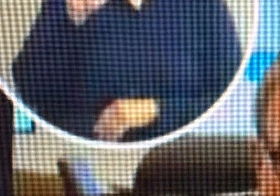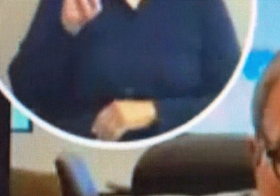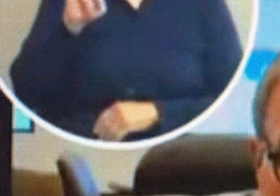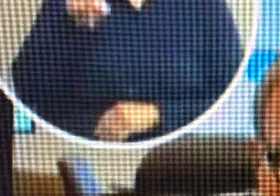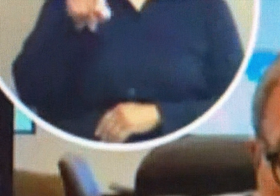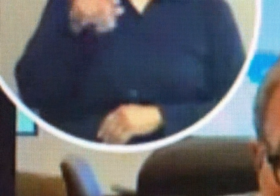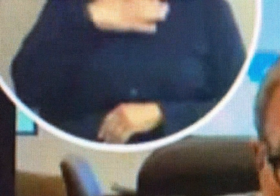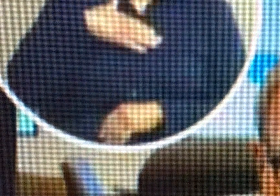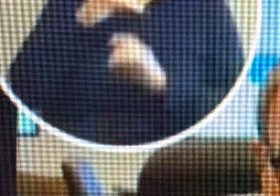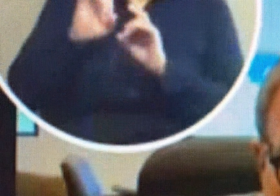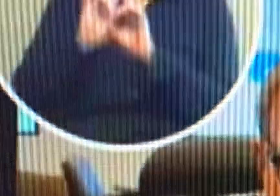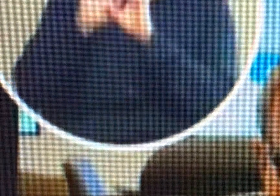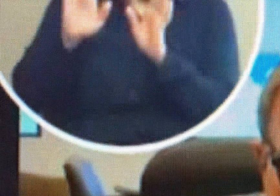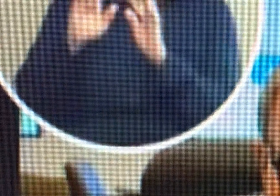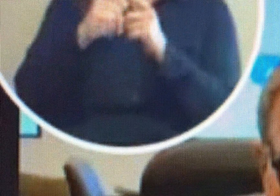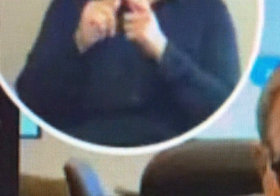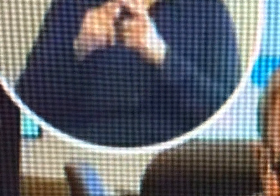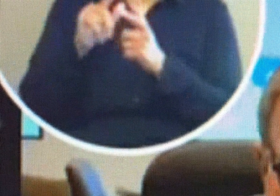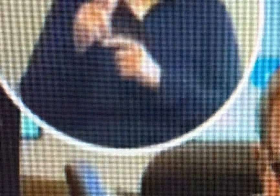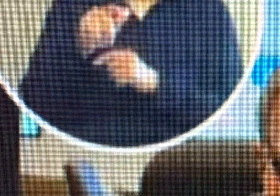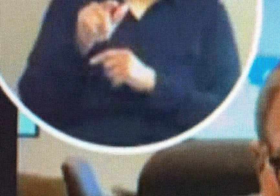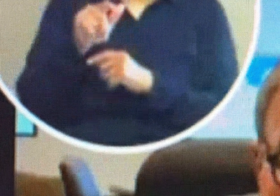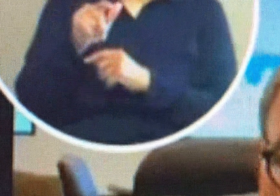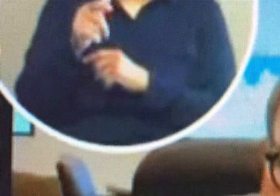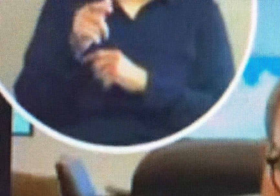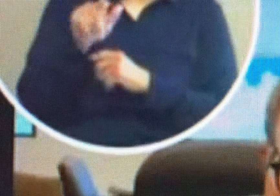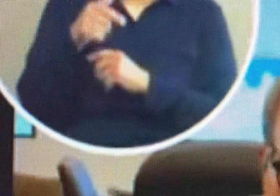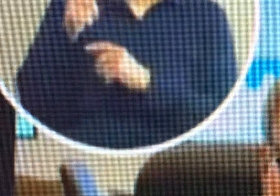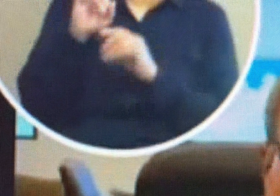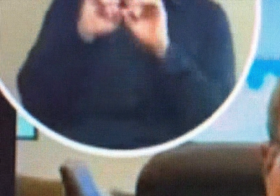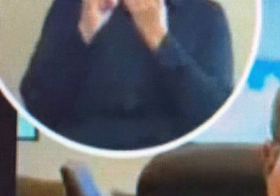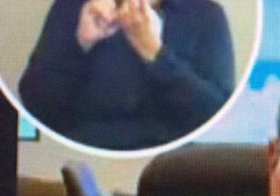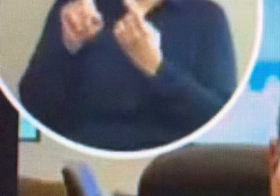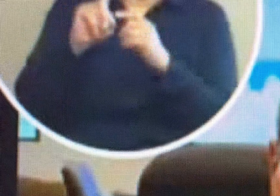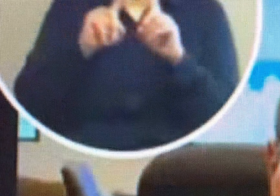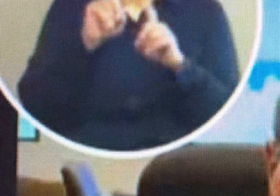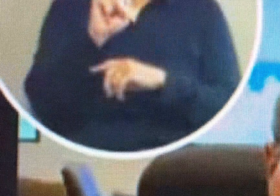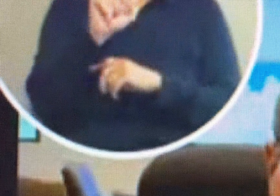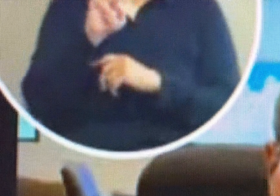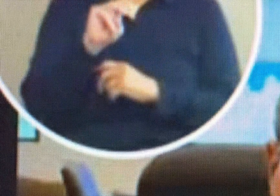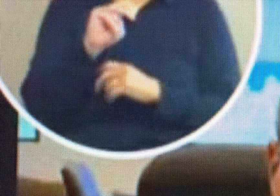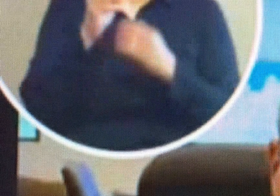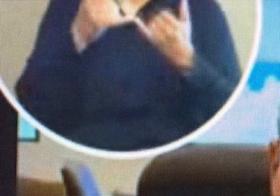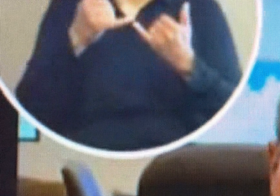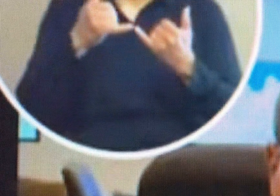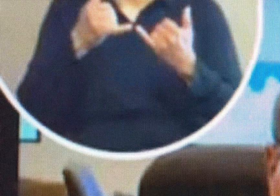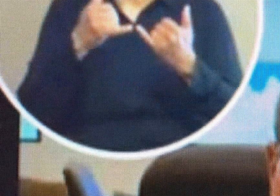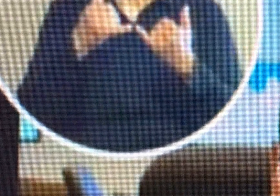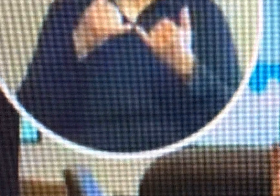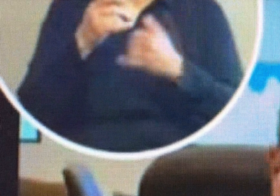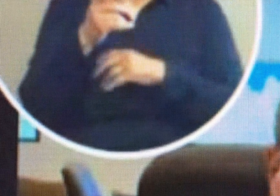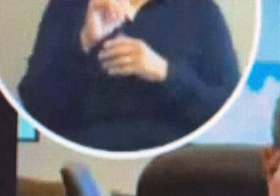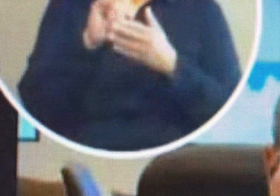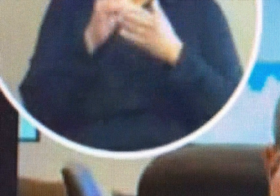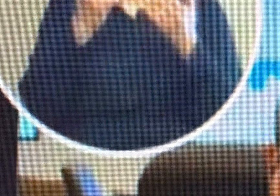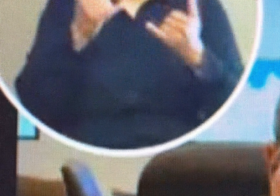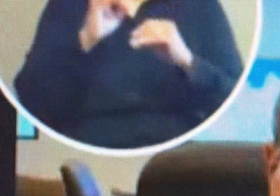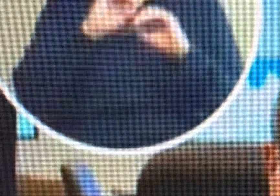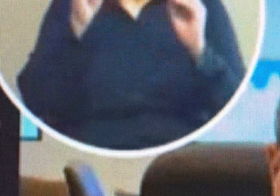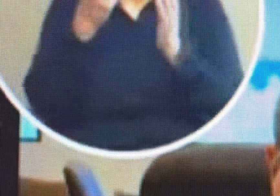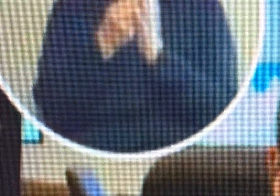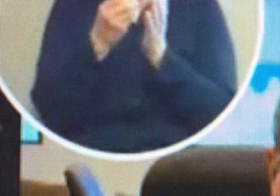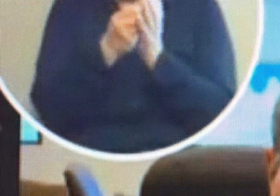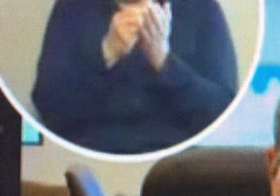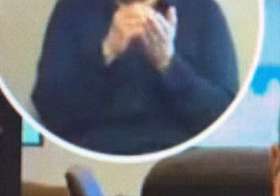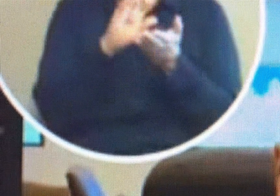clarify, and then I'll turn it over to Mayor Pro Tem. Please clarify where we are and the fact that there are no dollars going